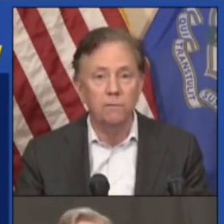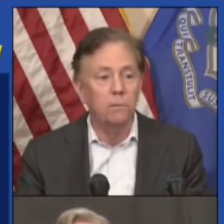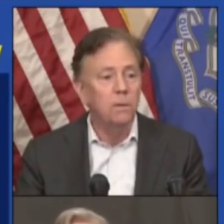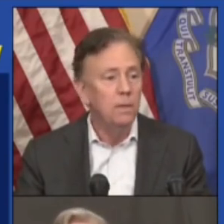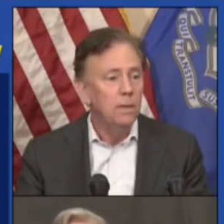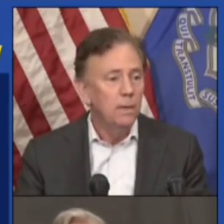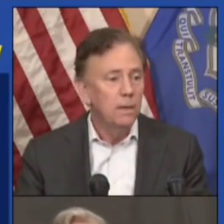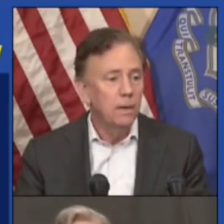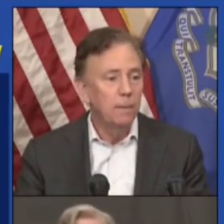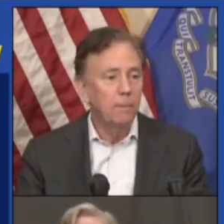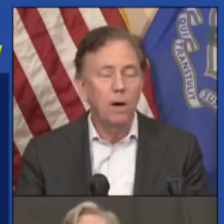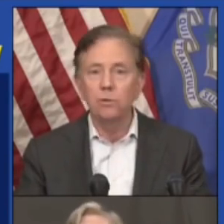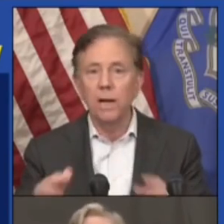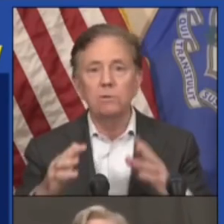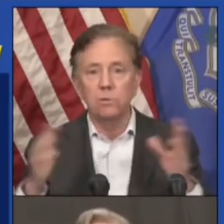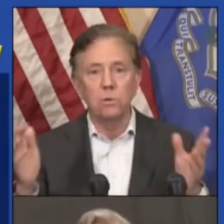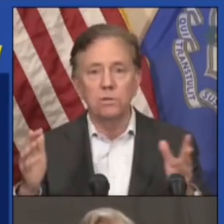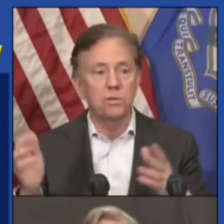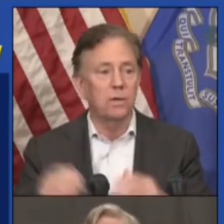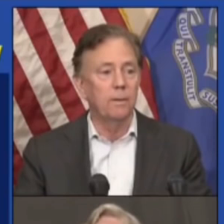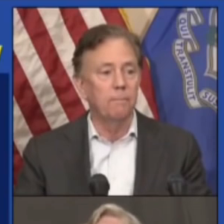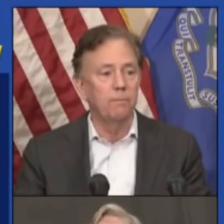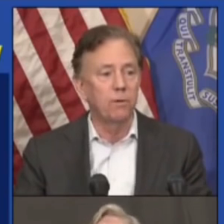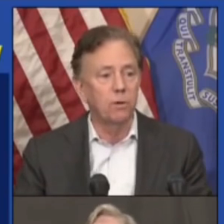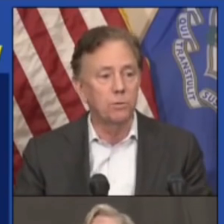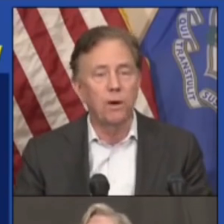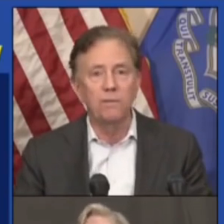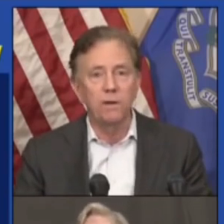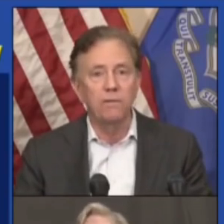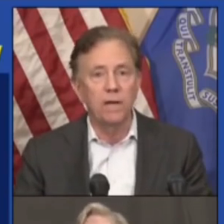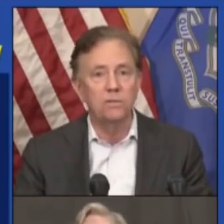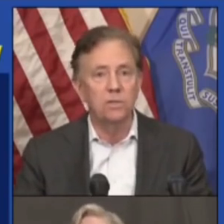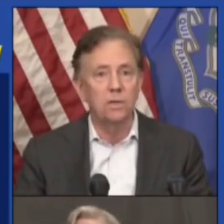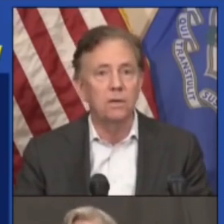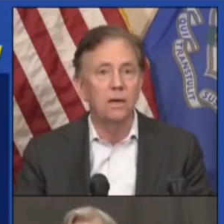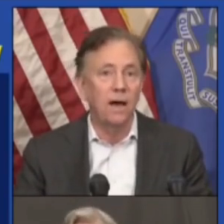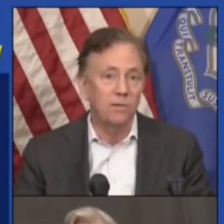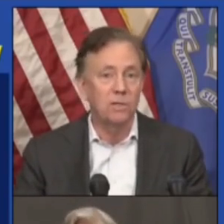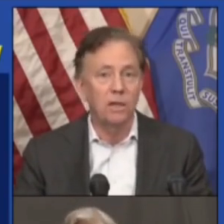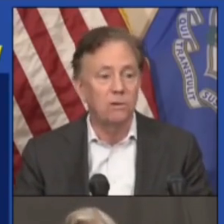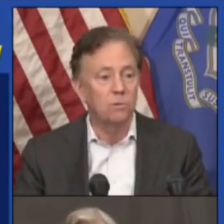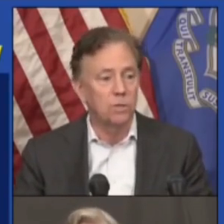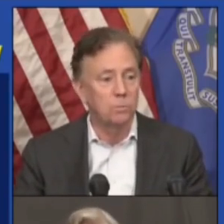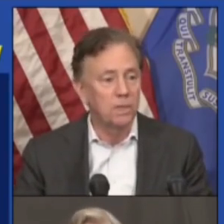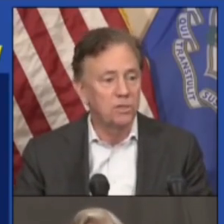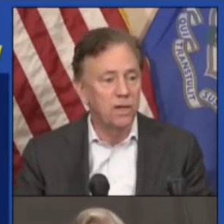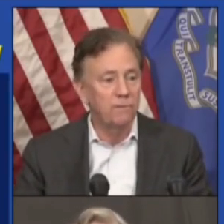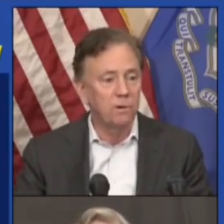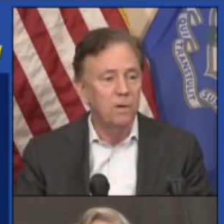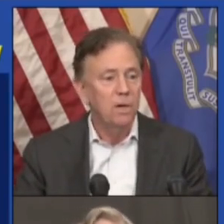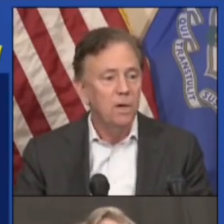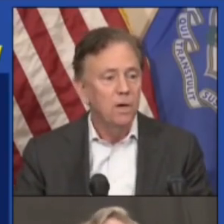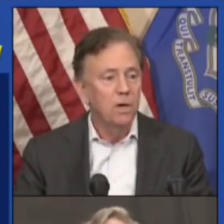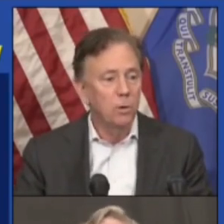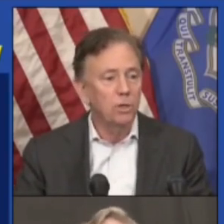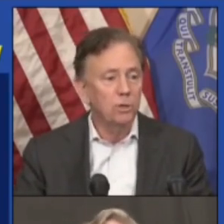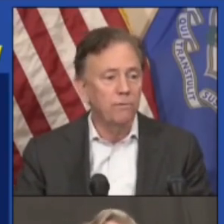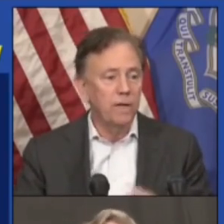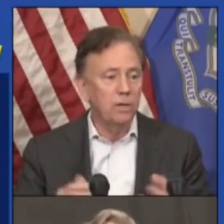to be careful. 100 outdoors for those private events. Obviously, outdoor is much safer.